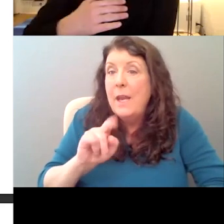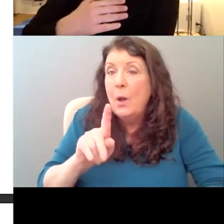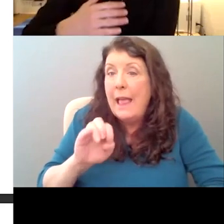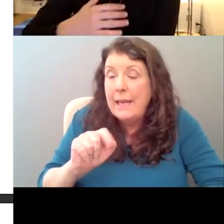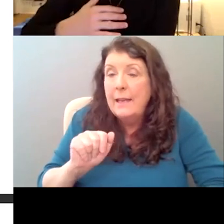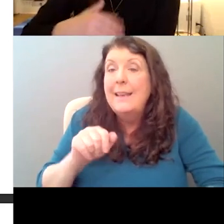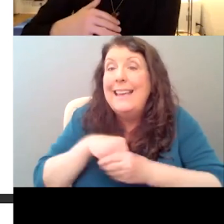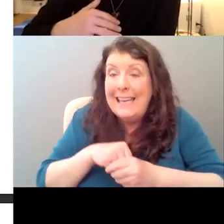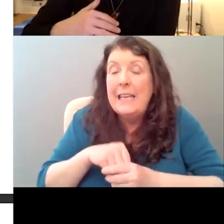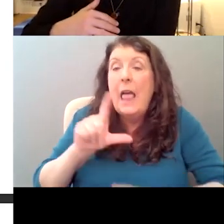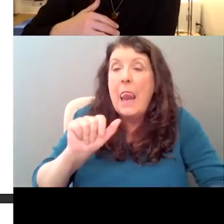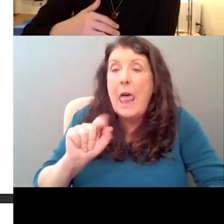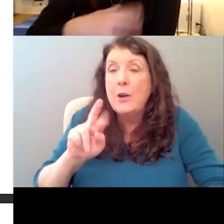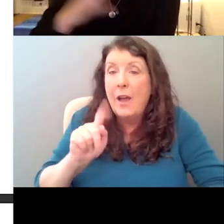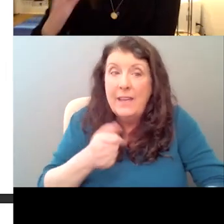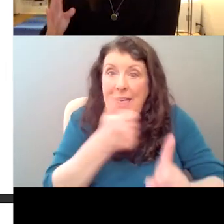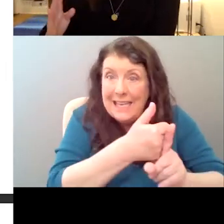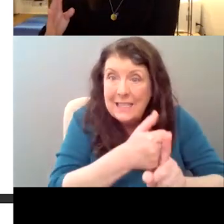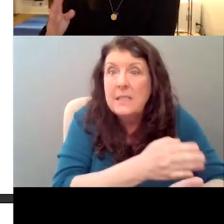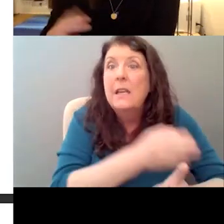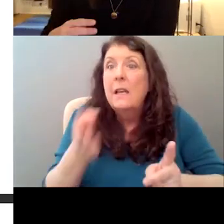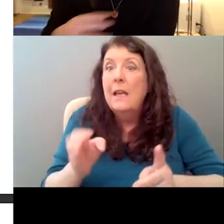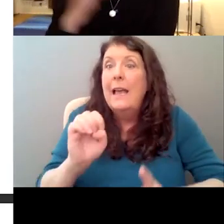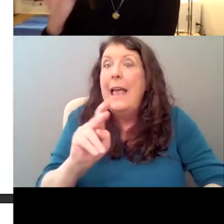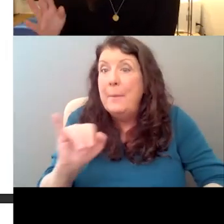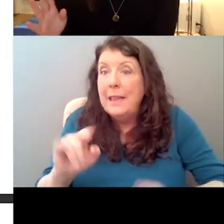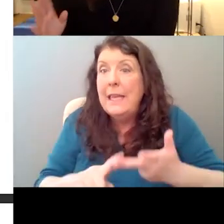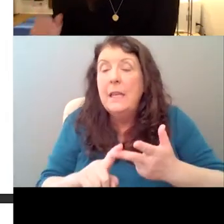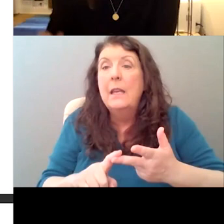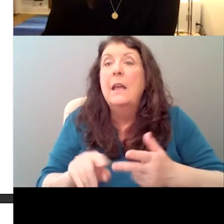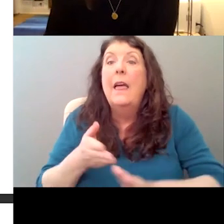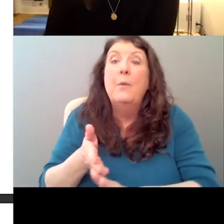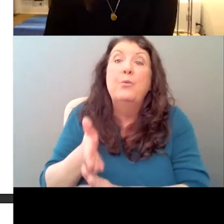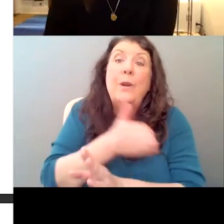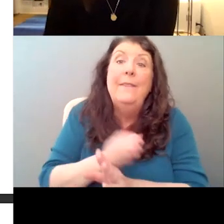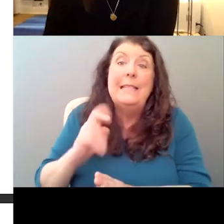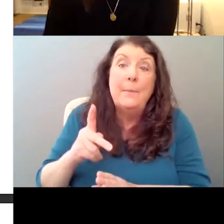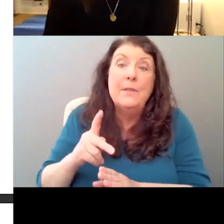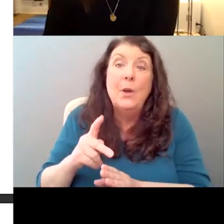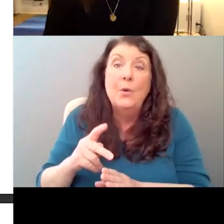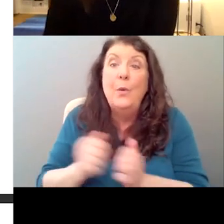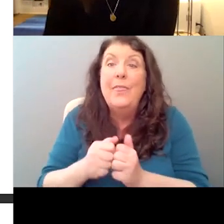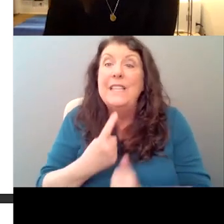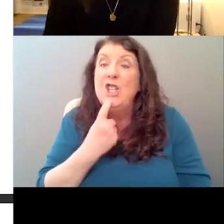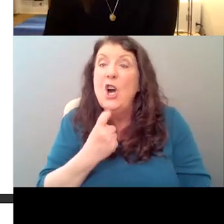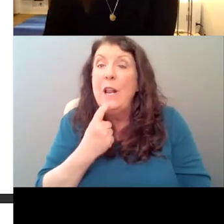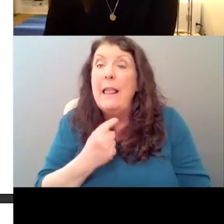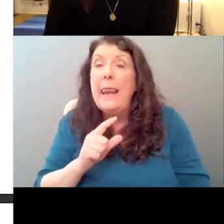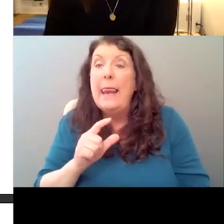in the party episode right before this one as the scarlet letter, you know, ambition. Um, but,